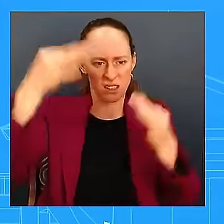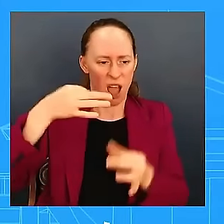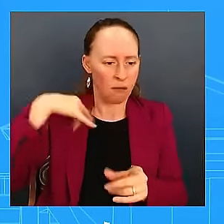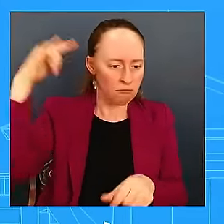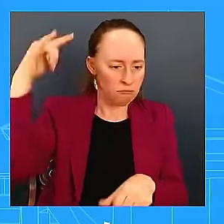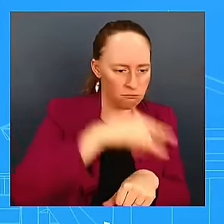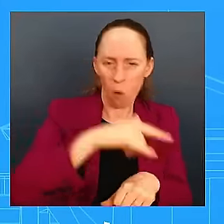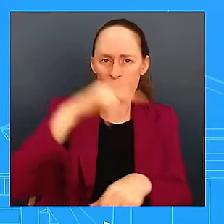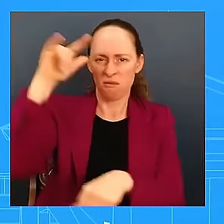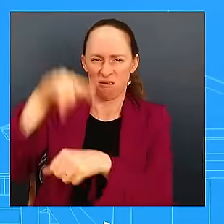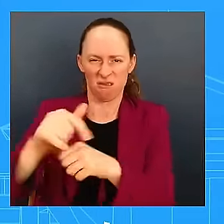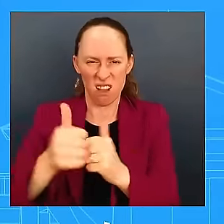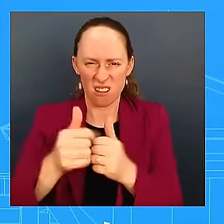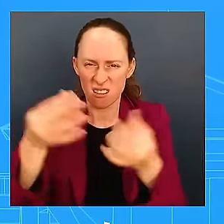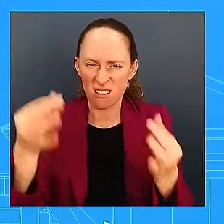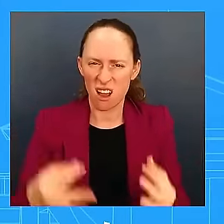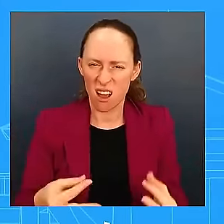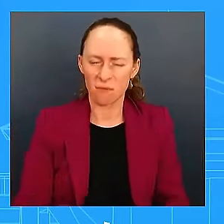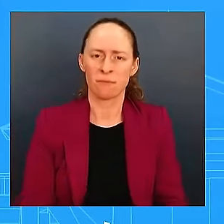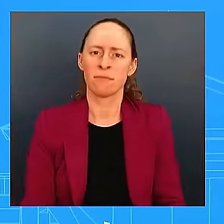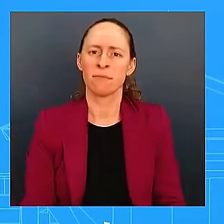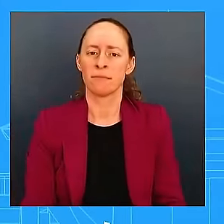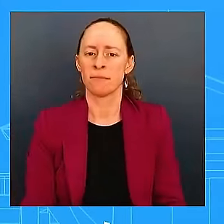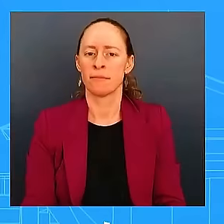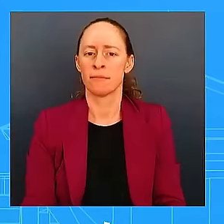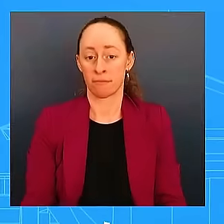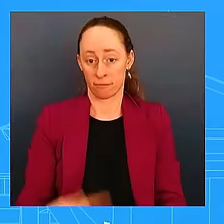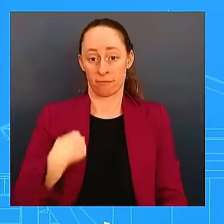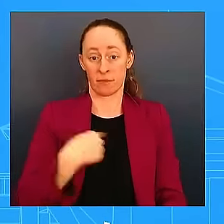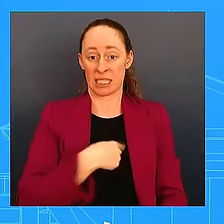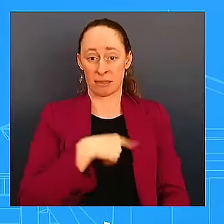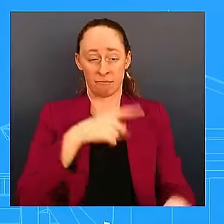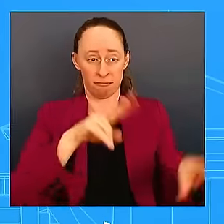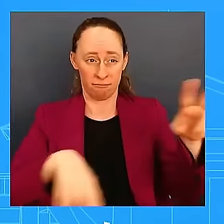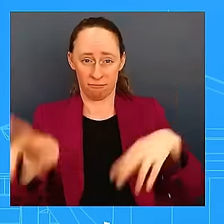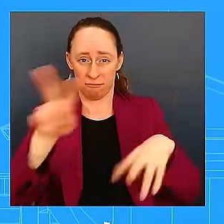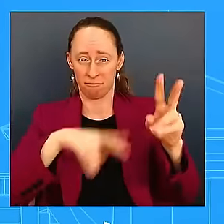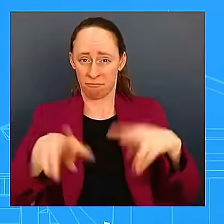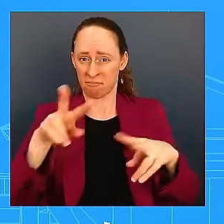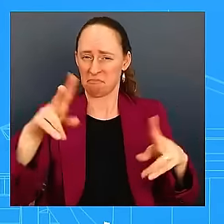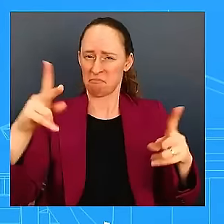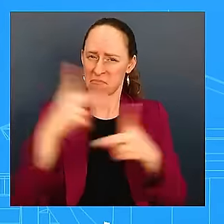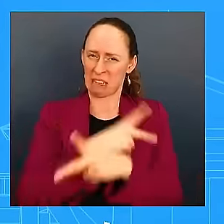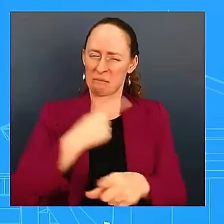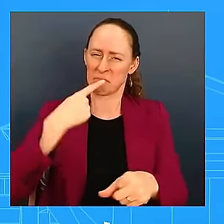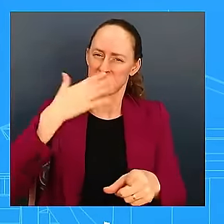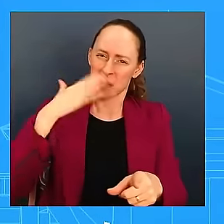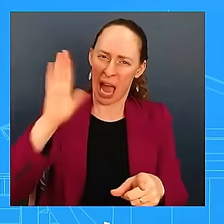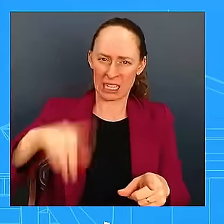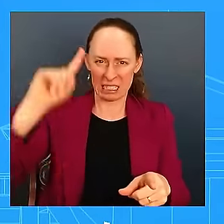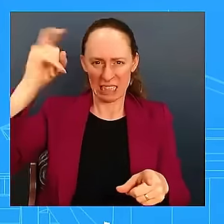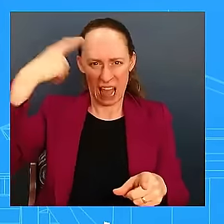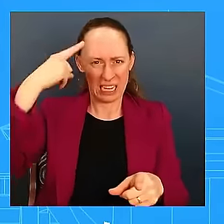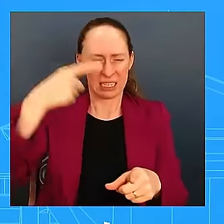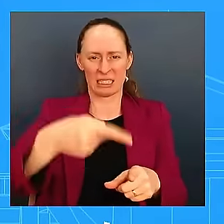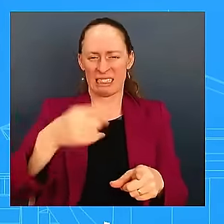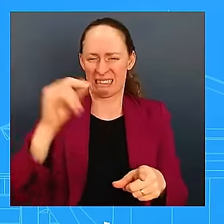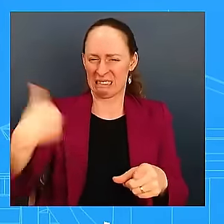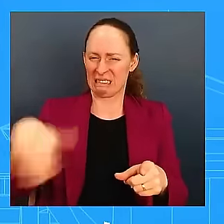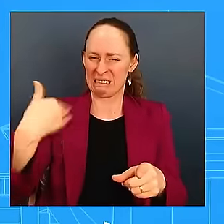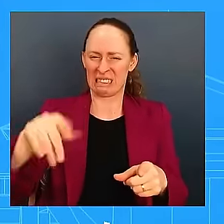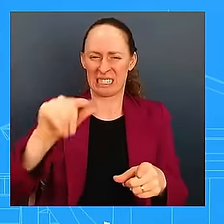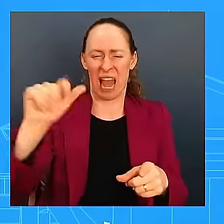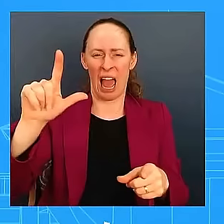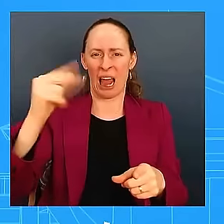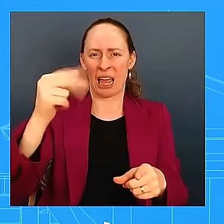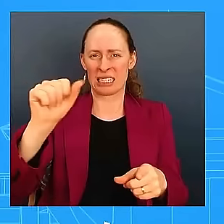like it's a dead-on hit to Tallahassee. And so we'll fly as close to Tallahassee as we can get, and then I'll meet up with the governor and his team